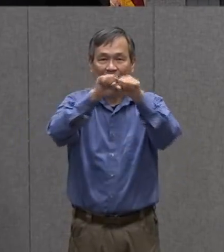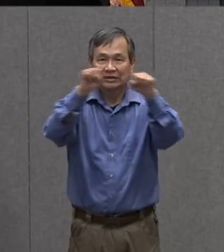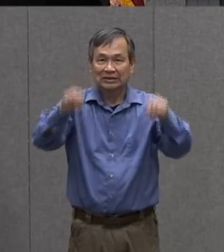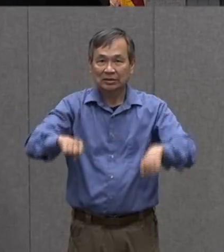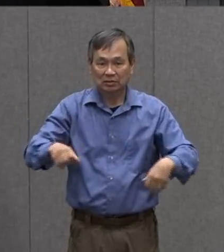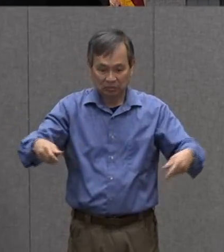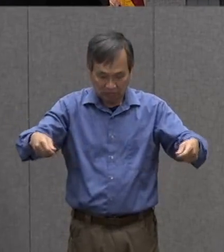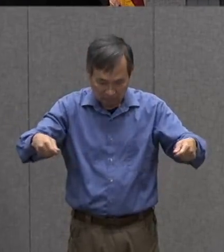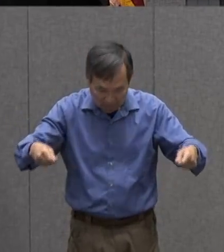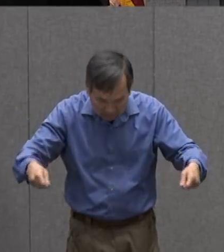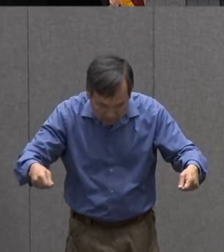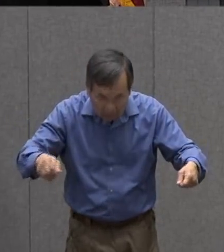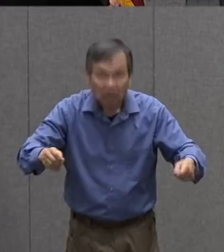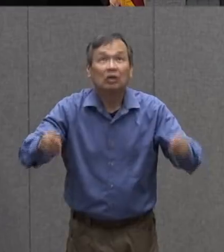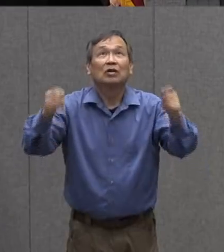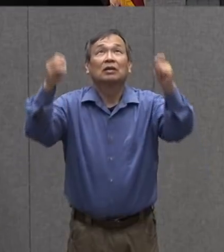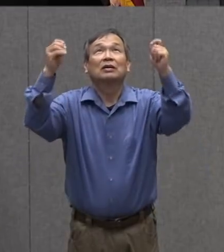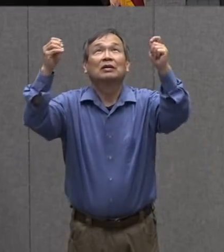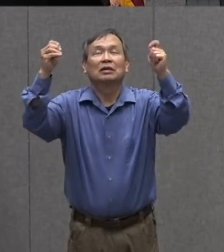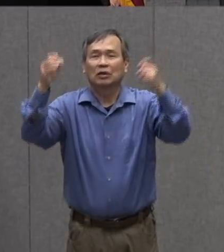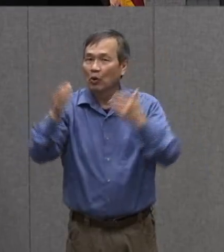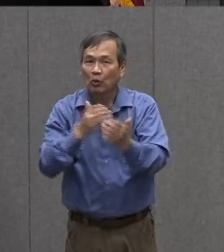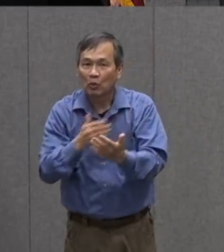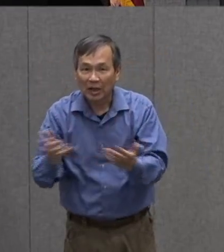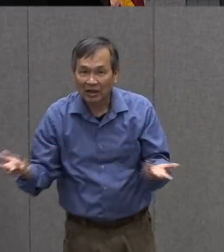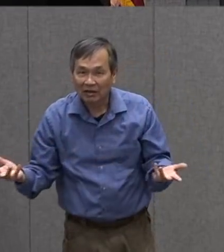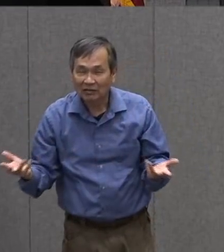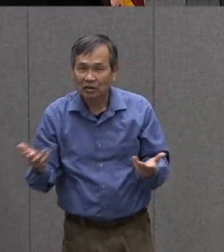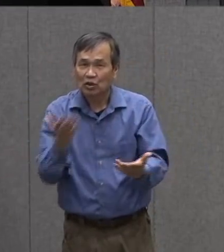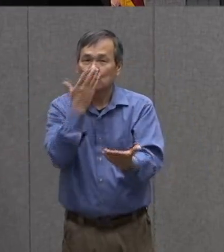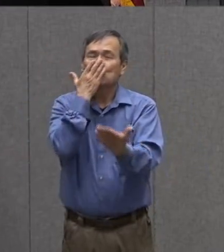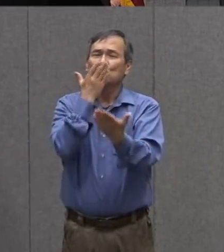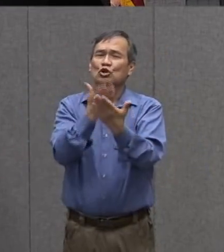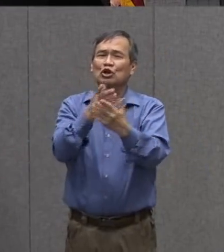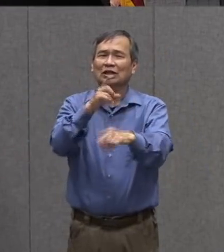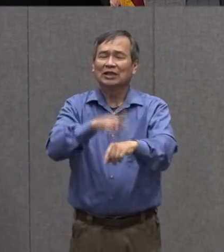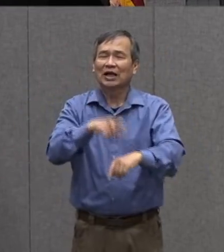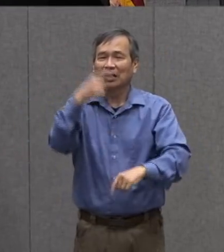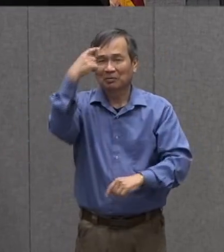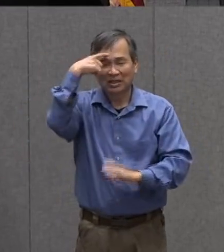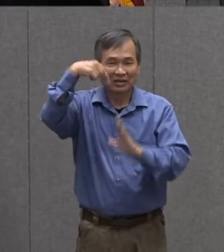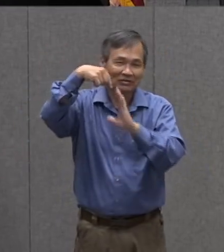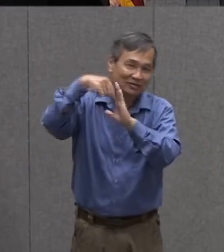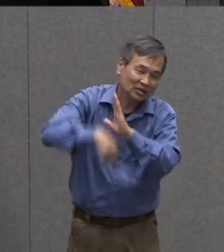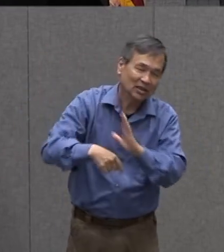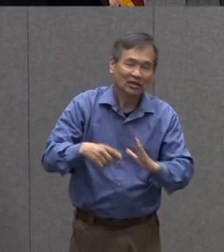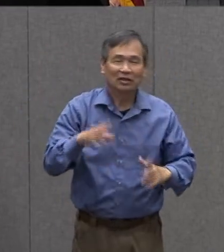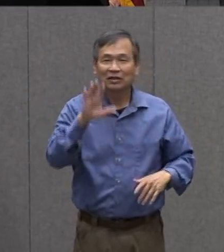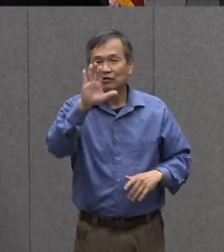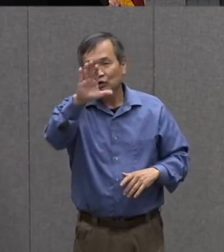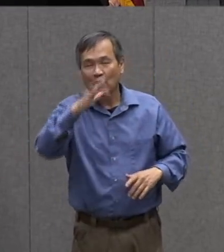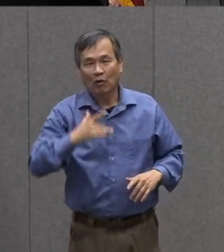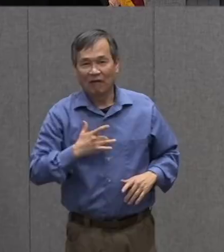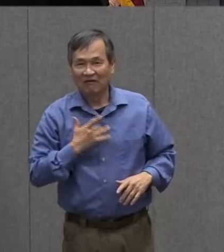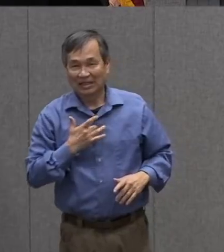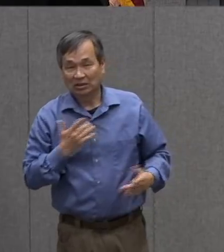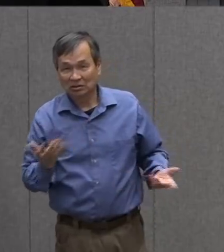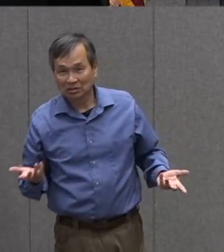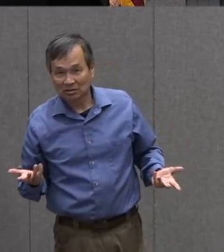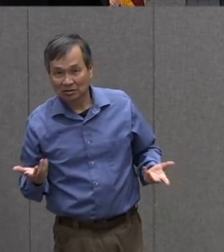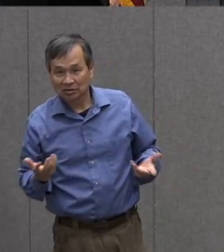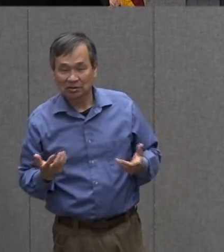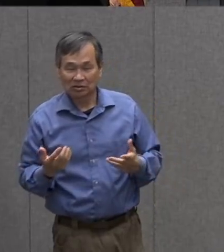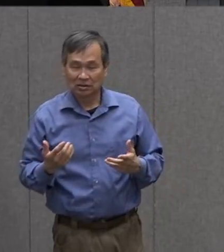what you feel now is a perfect time to really really think about what those feelings are deep